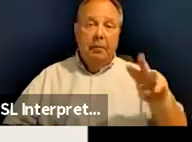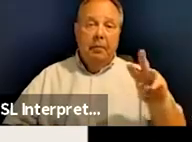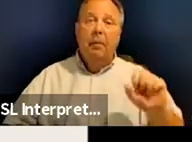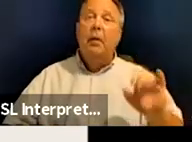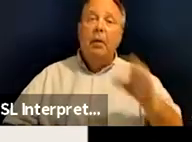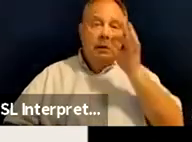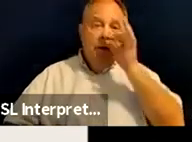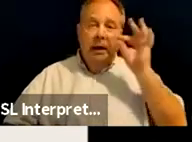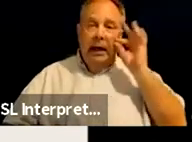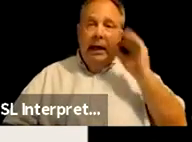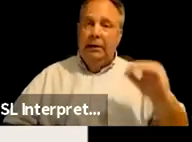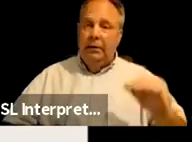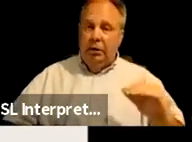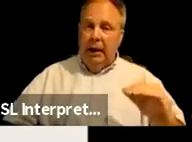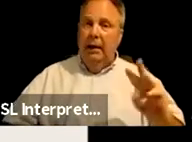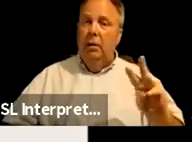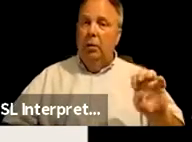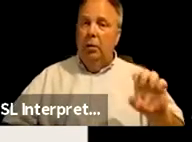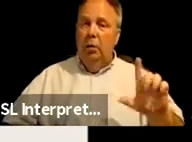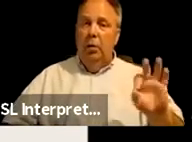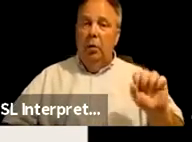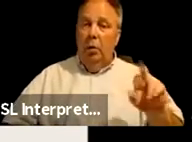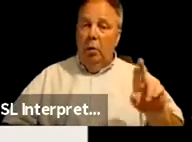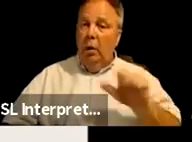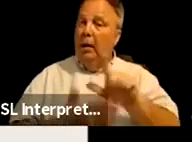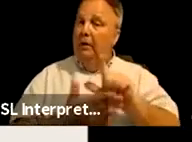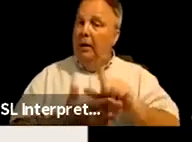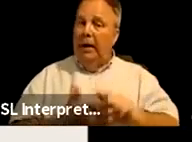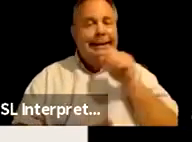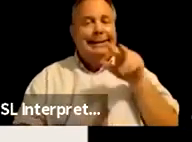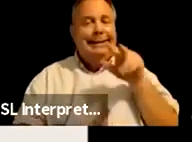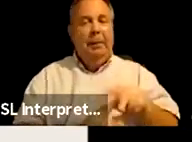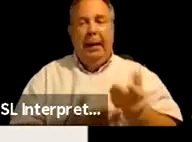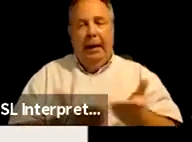welfare act often doesn't apply to them. Um,